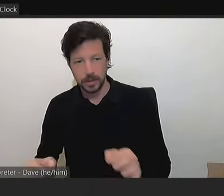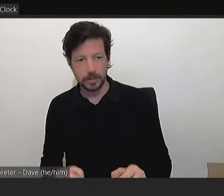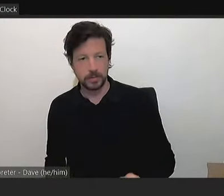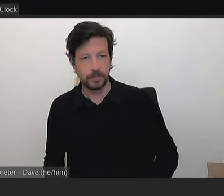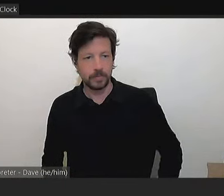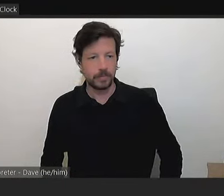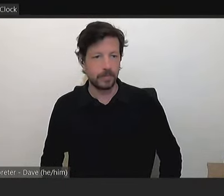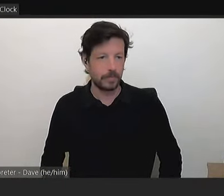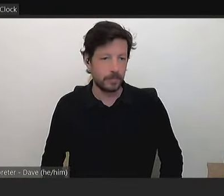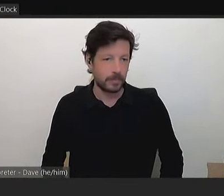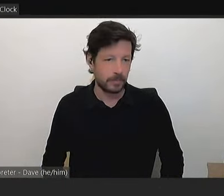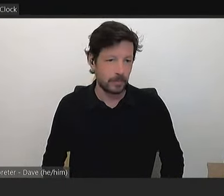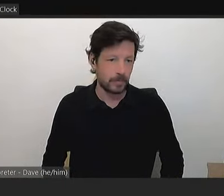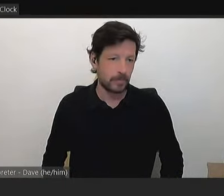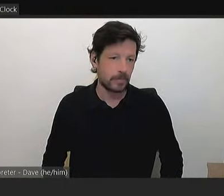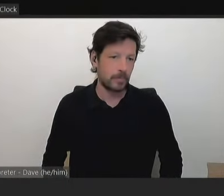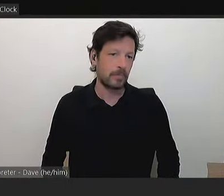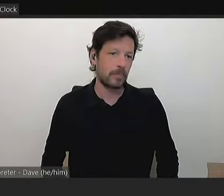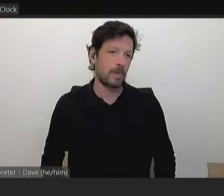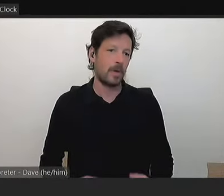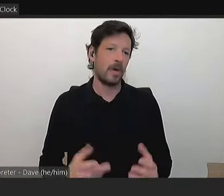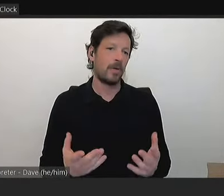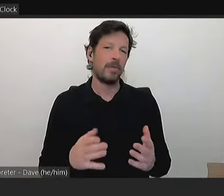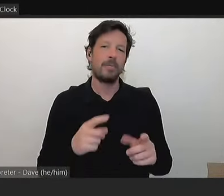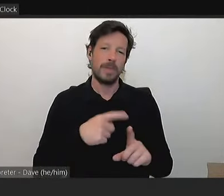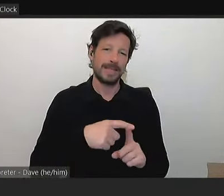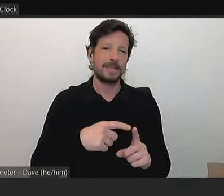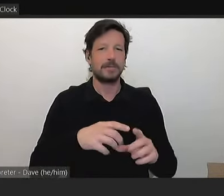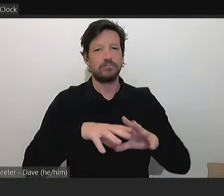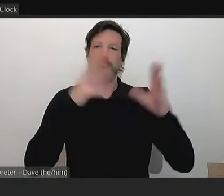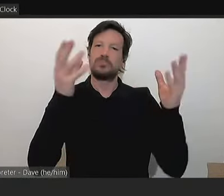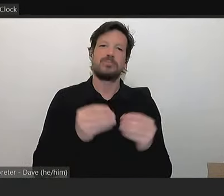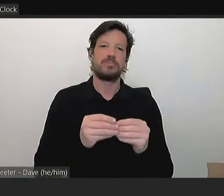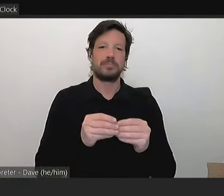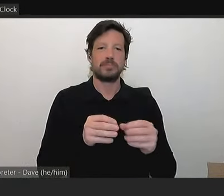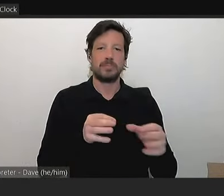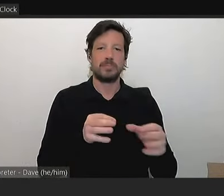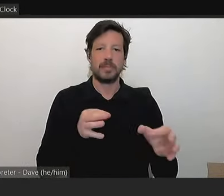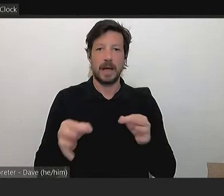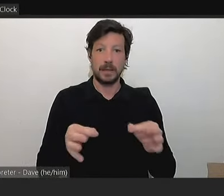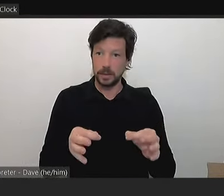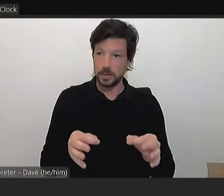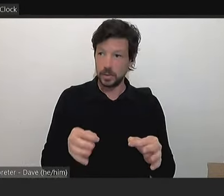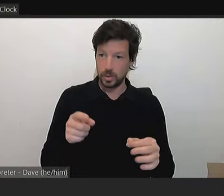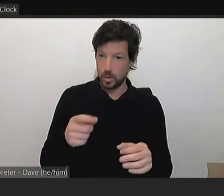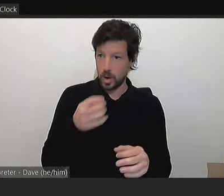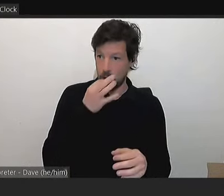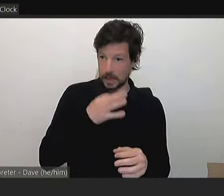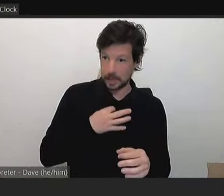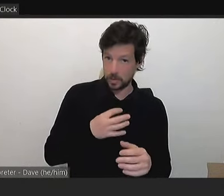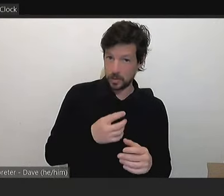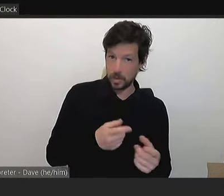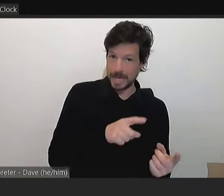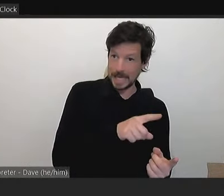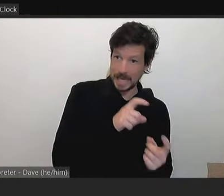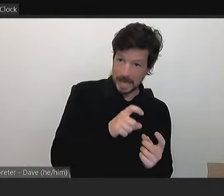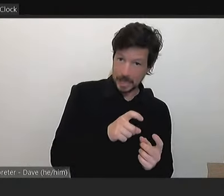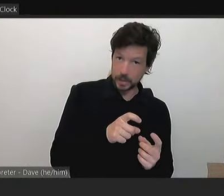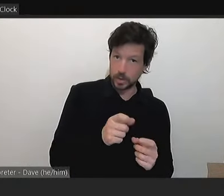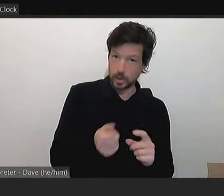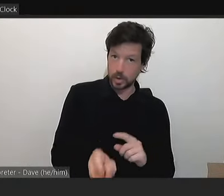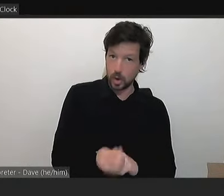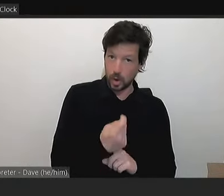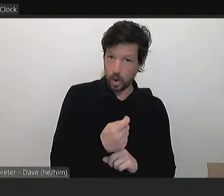uh, the overarching plan for the space. So I think the question is, have we engaged a golf architect to do that concept plan yet?